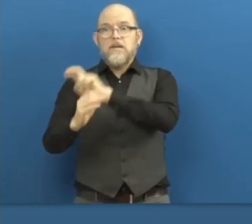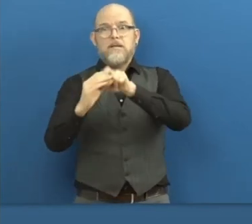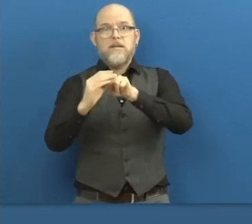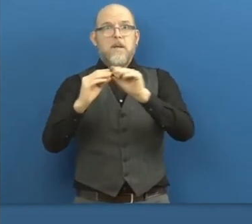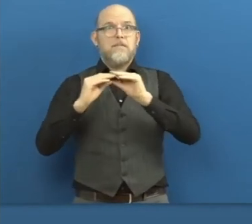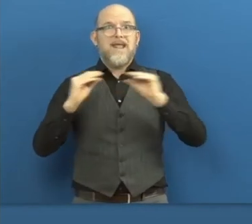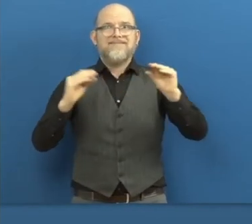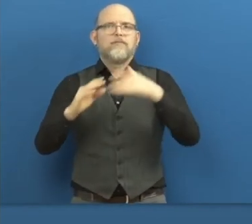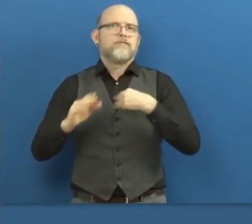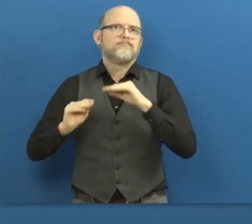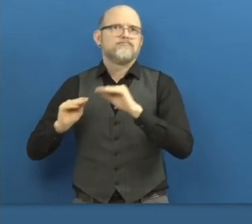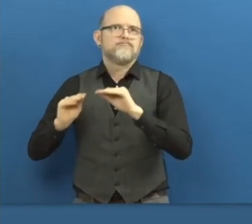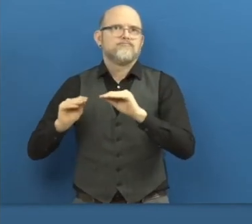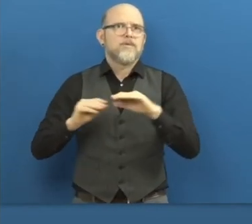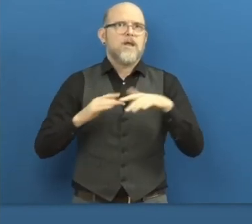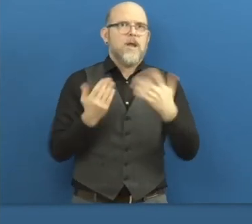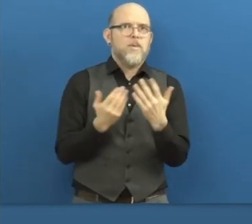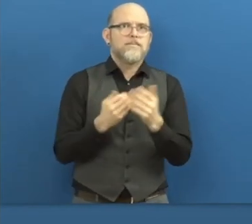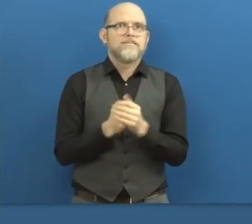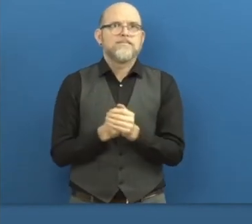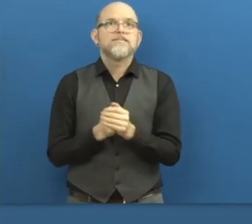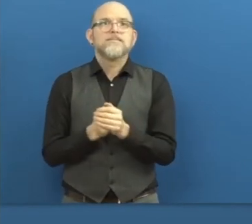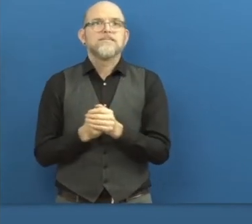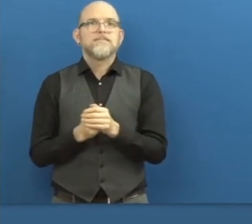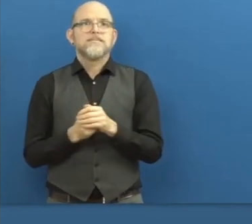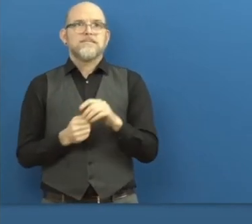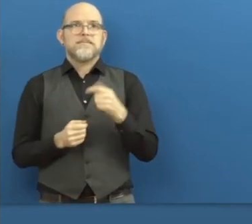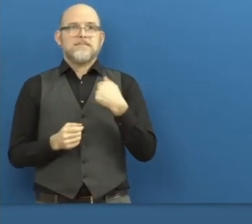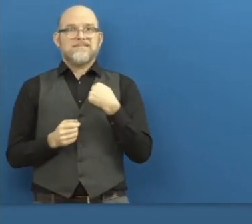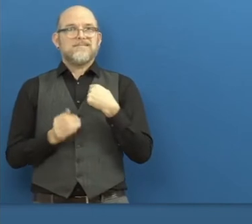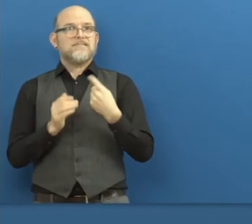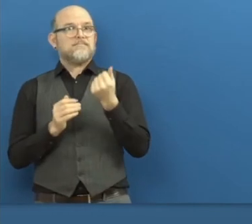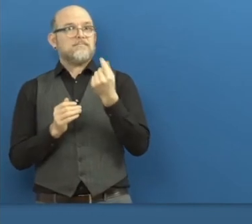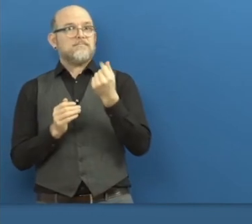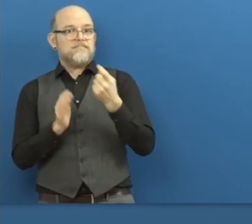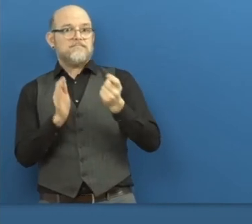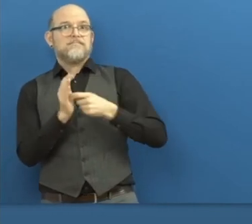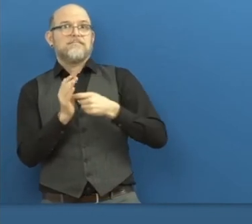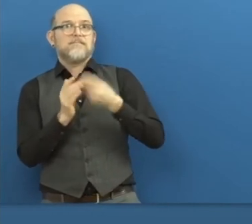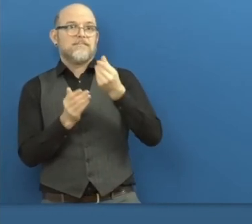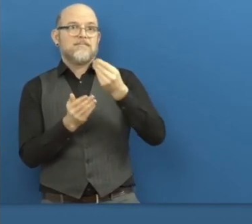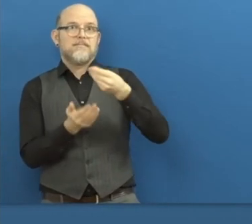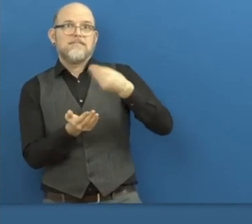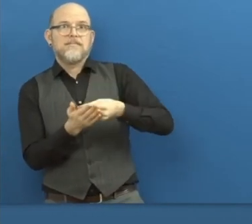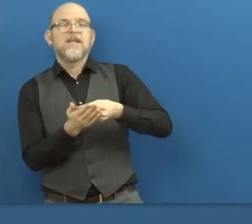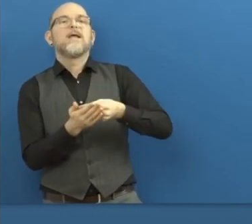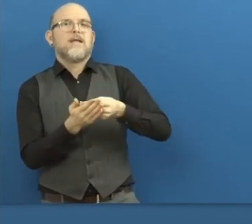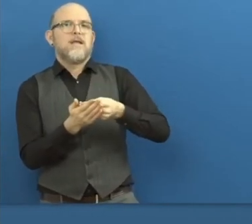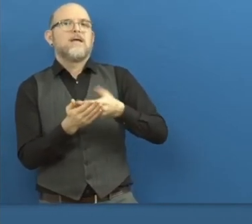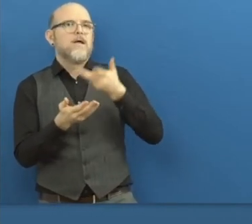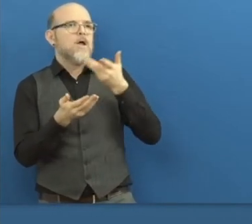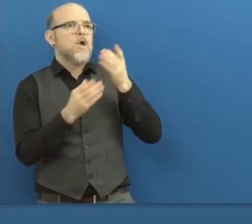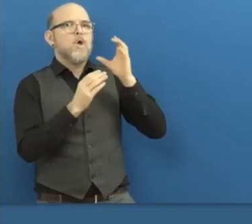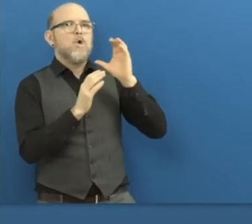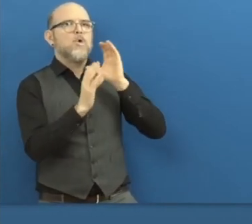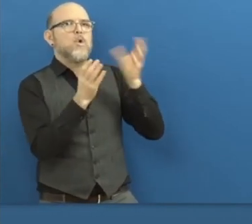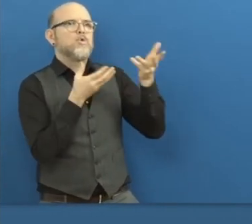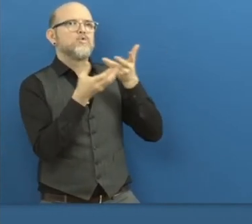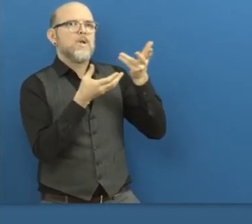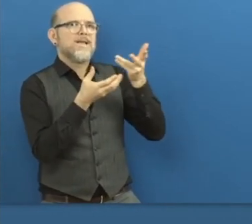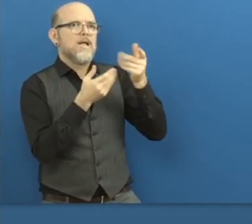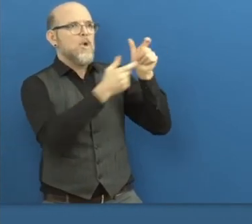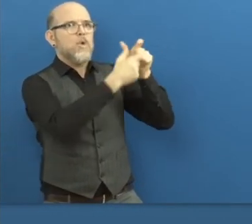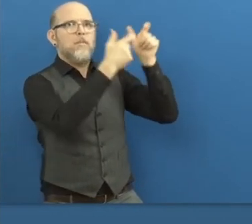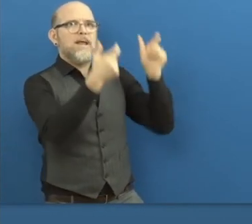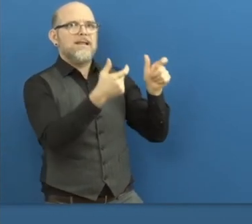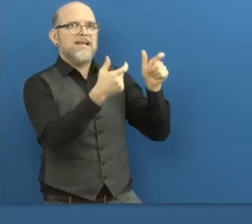consultancy fee for our companies who are registered on our platform. So far, we have 14 companies